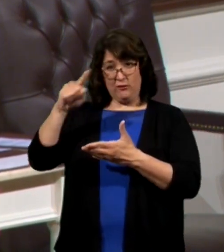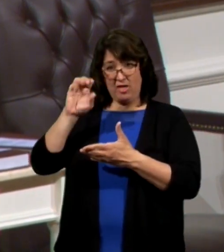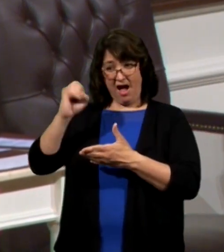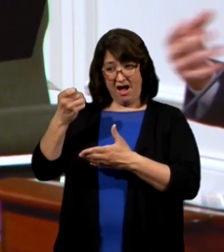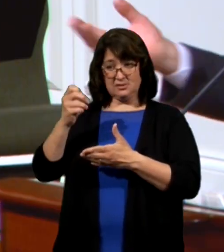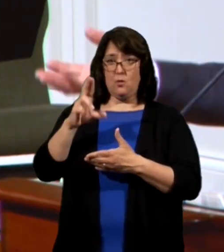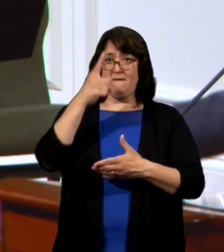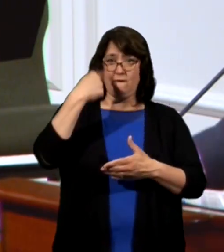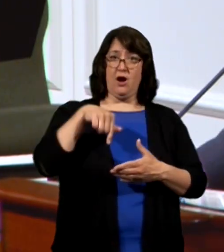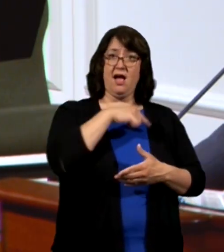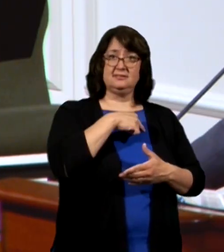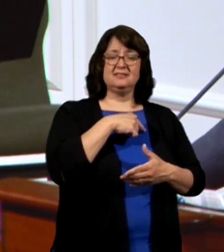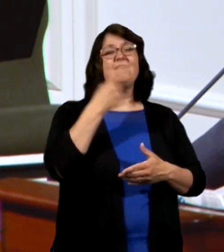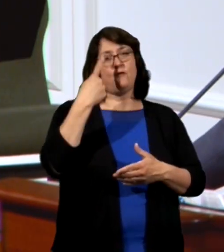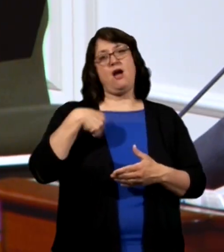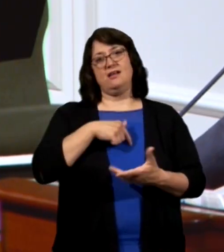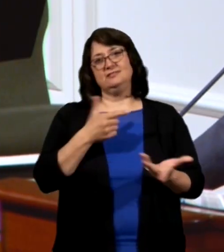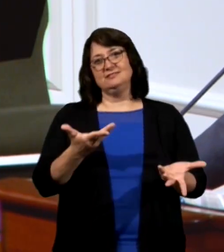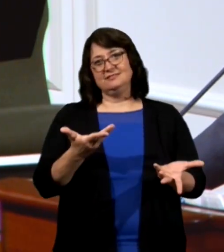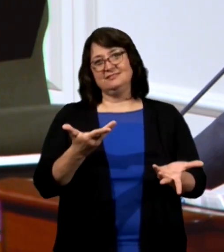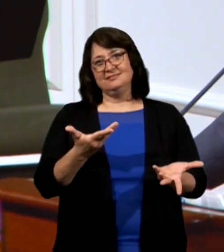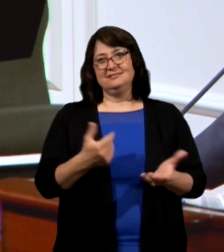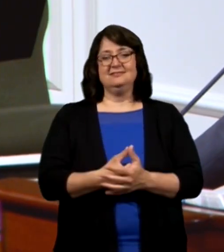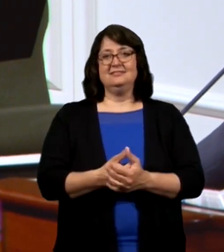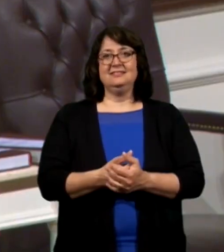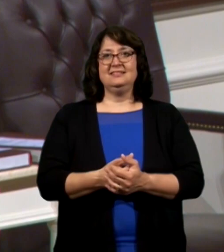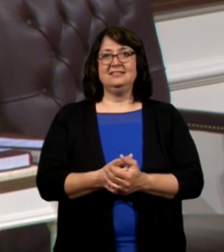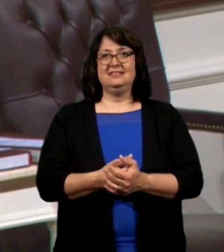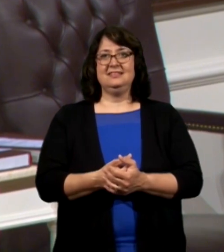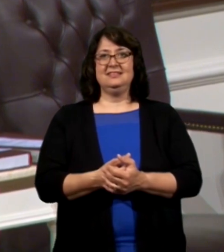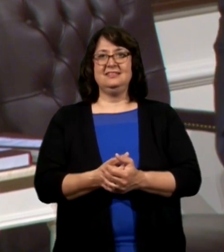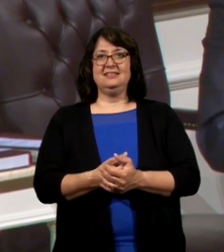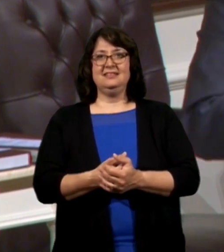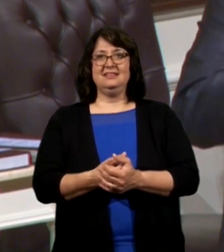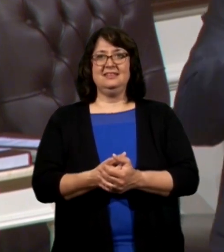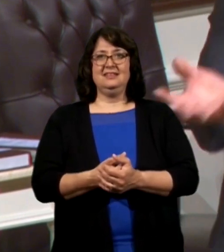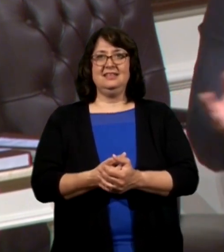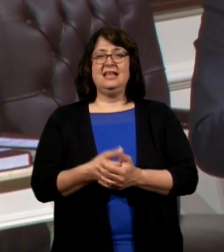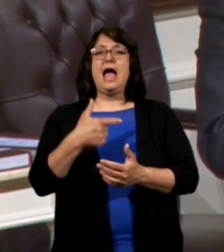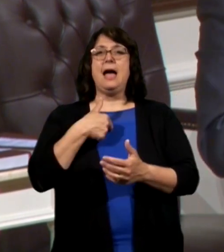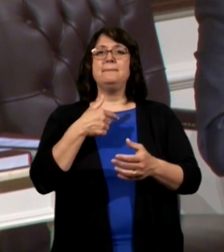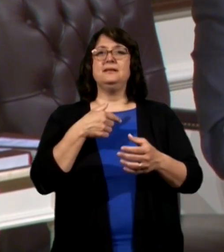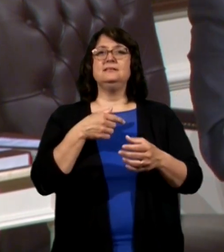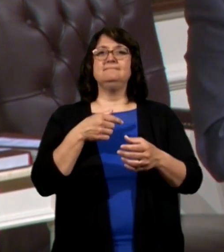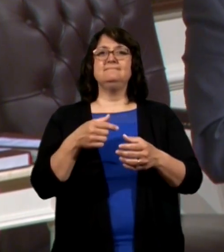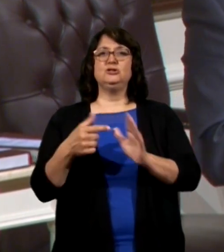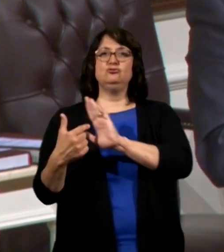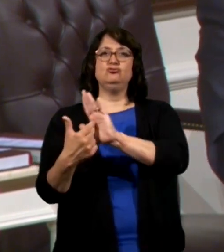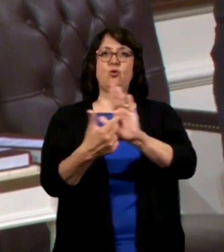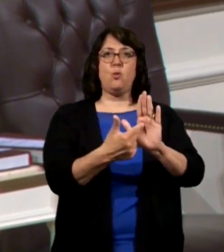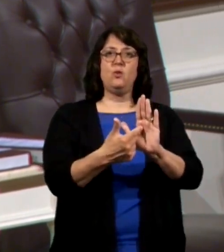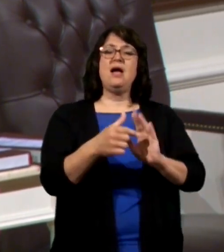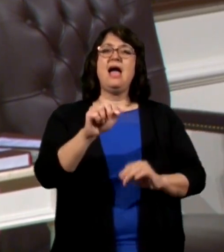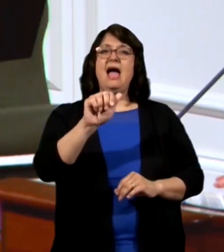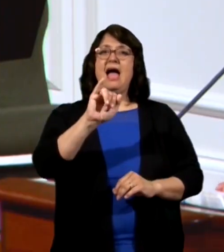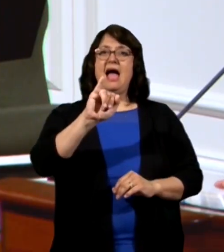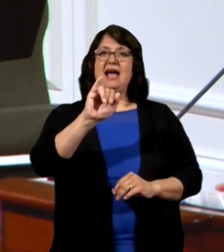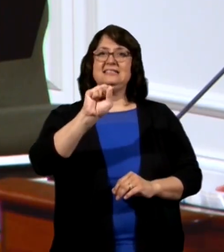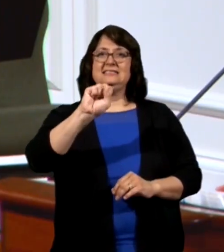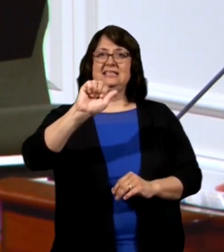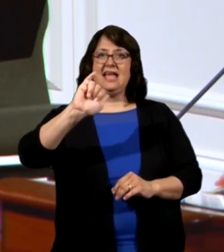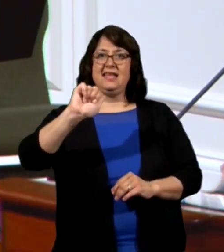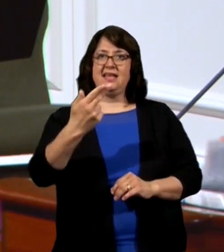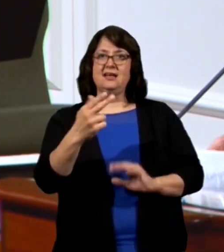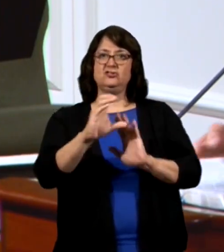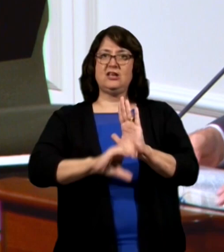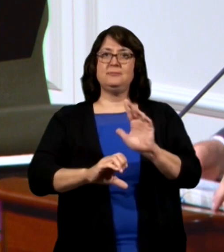our sake? No doubt it was written for our sakes. Now let me direct you back to Isaiah 28, and that's where we'll spend